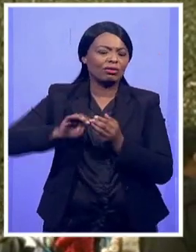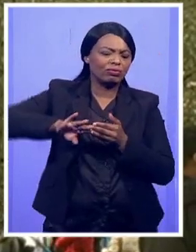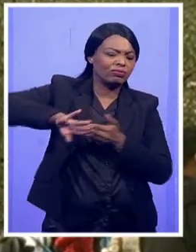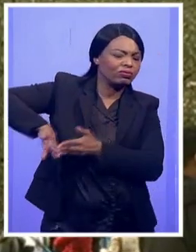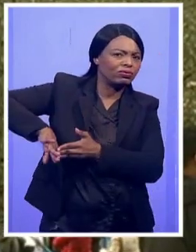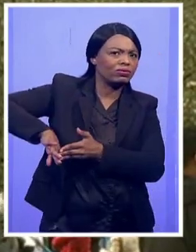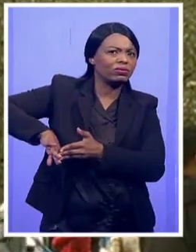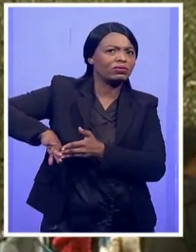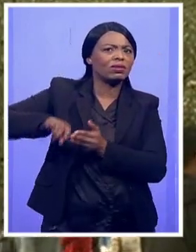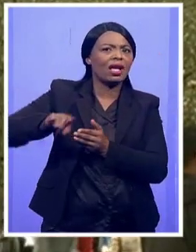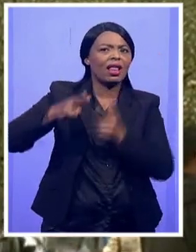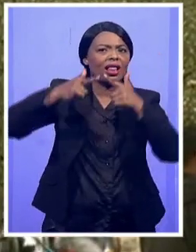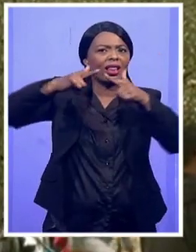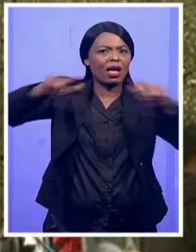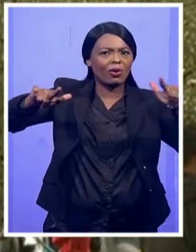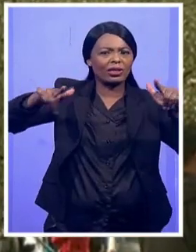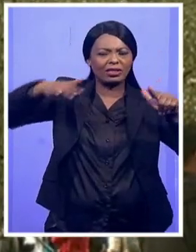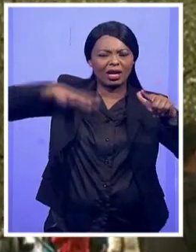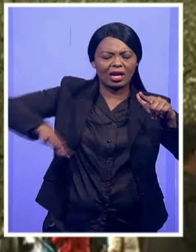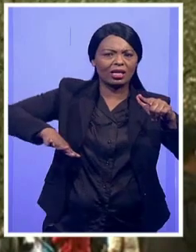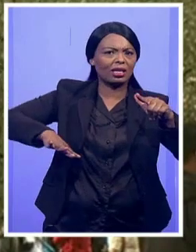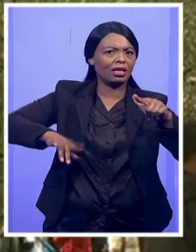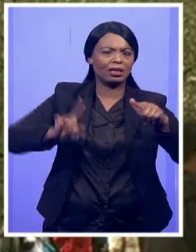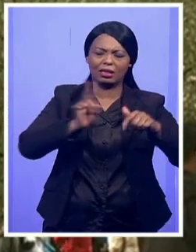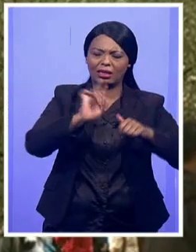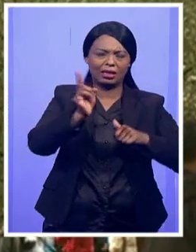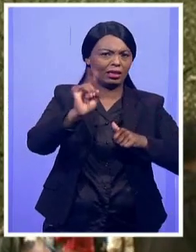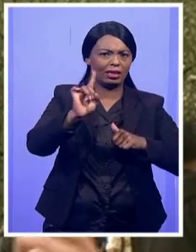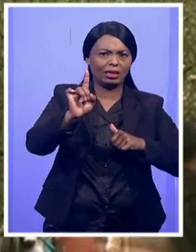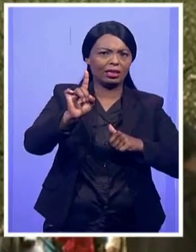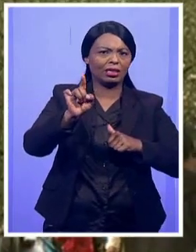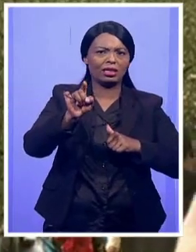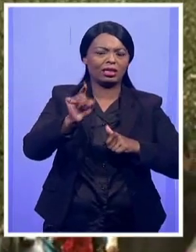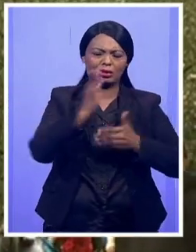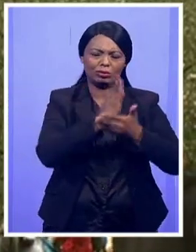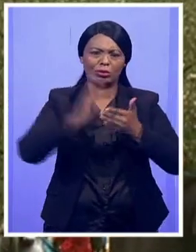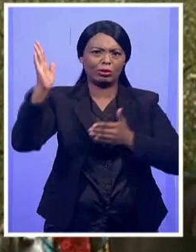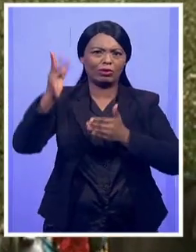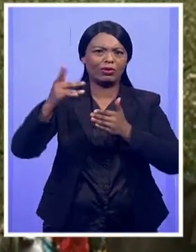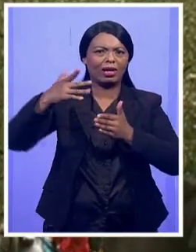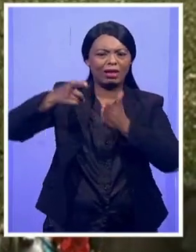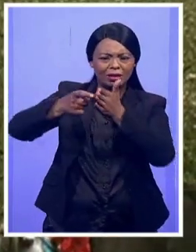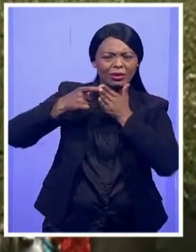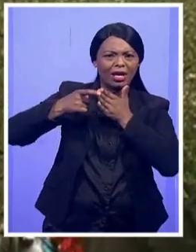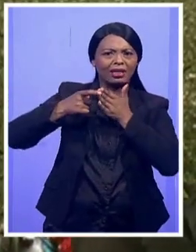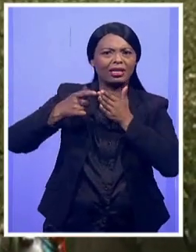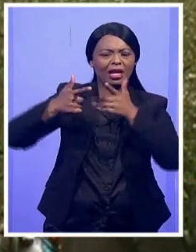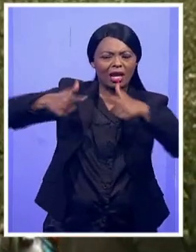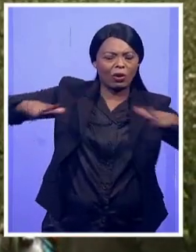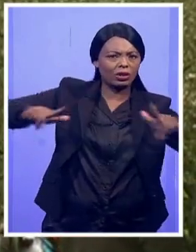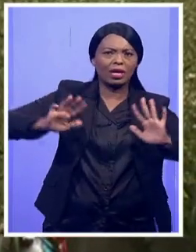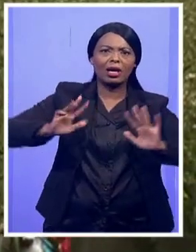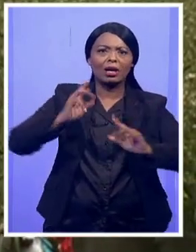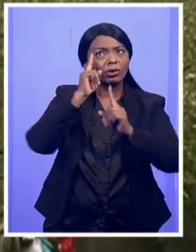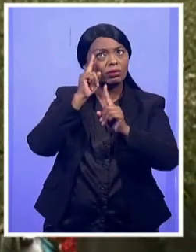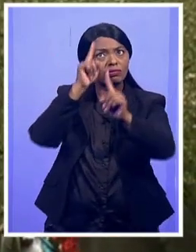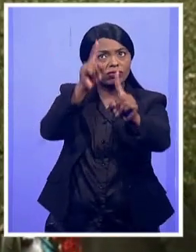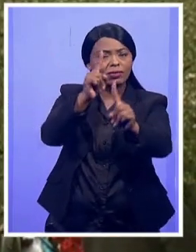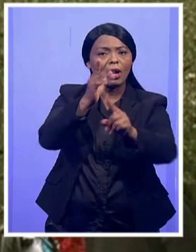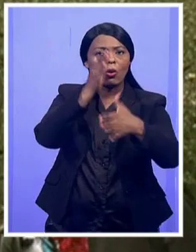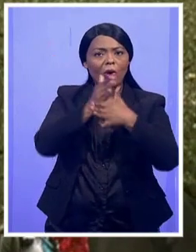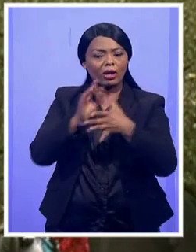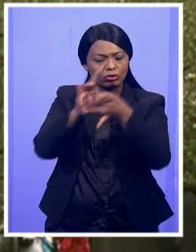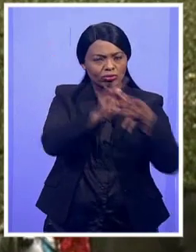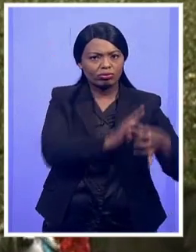that we are willing to cooperate, we're willing to work together to work to a brighter and better future. So,